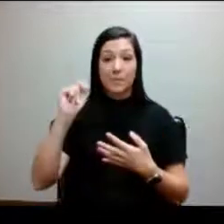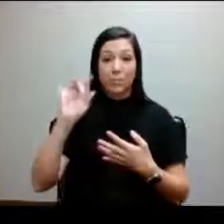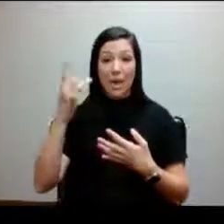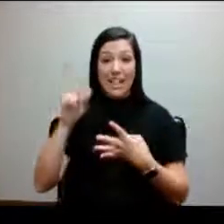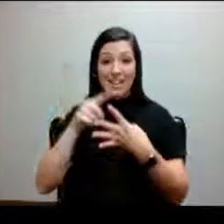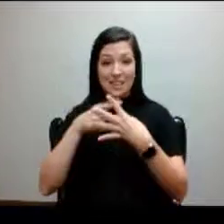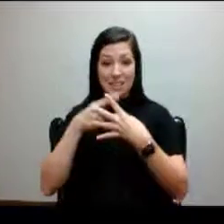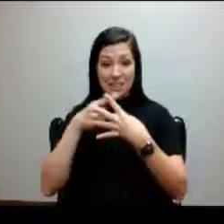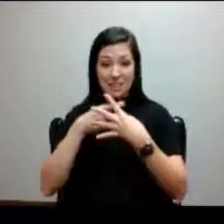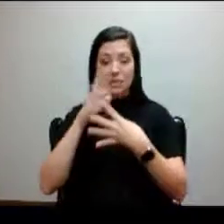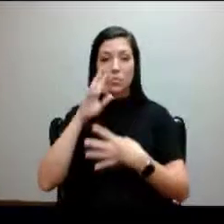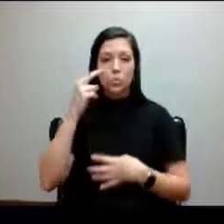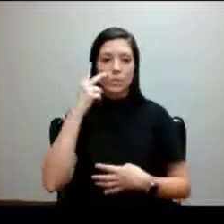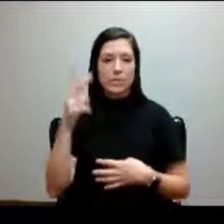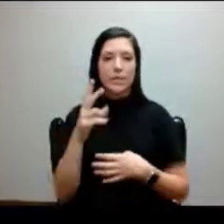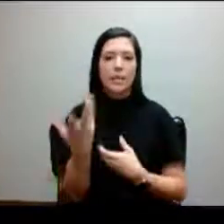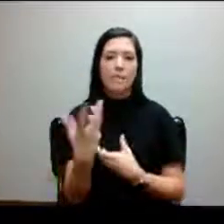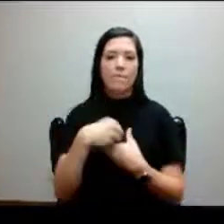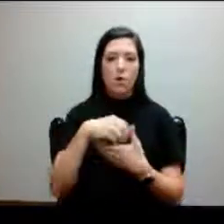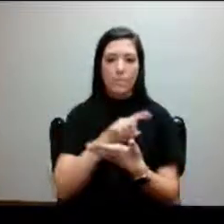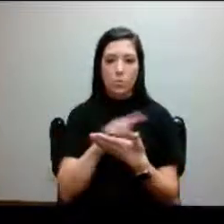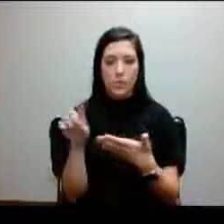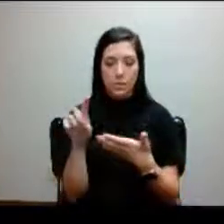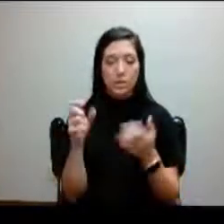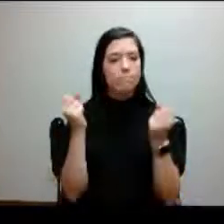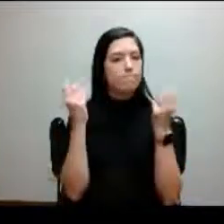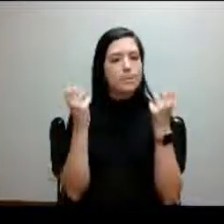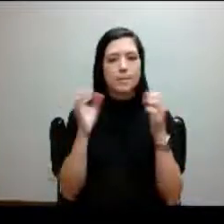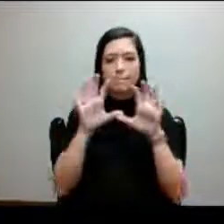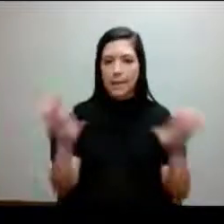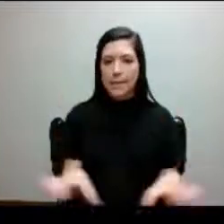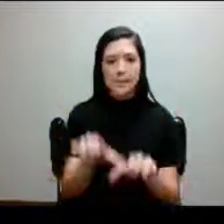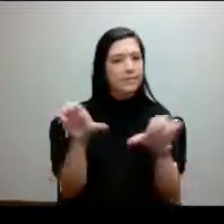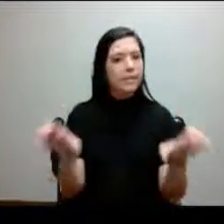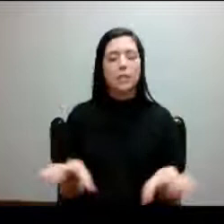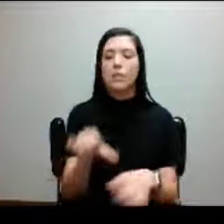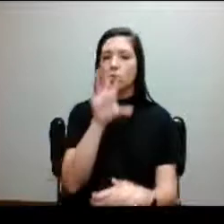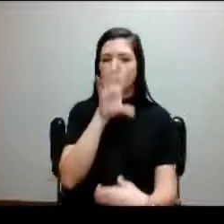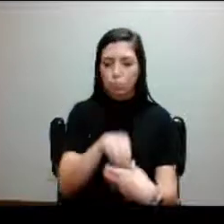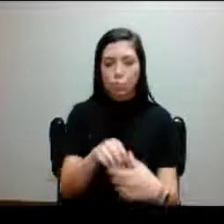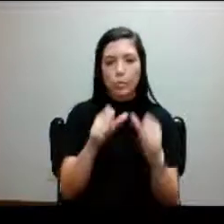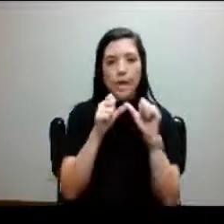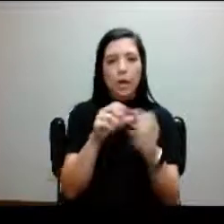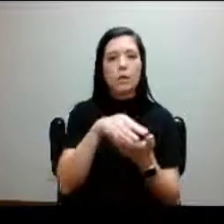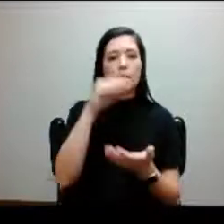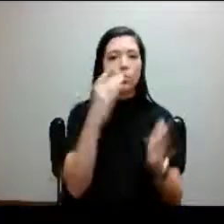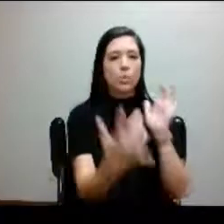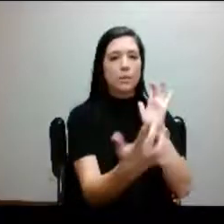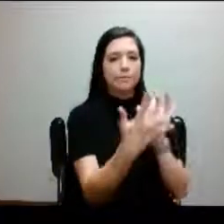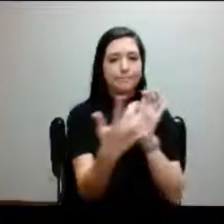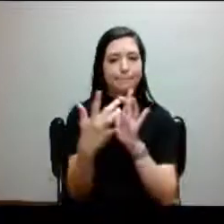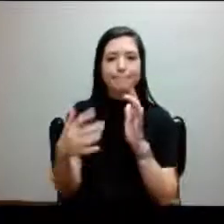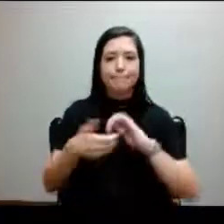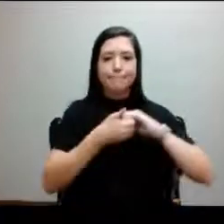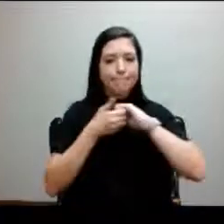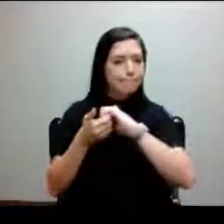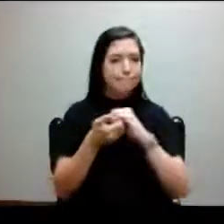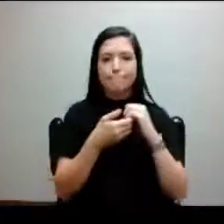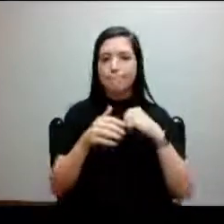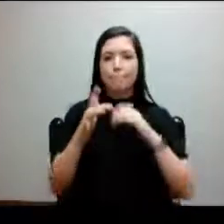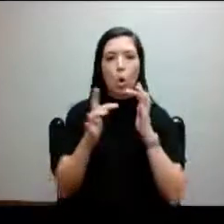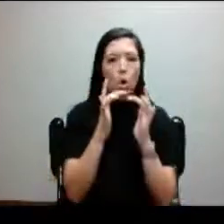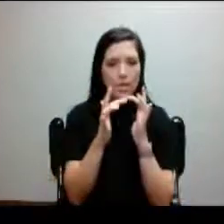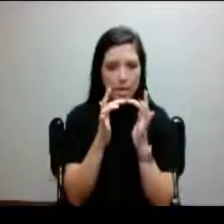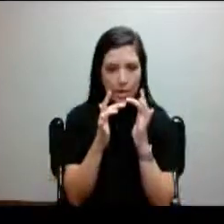you're going to see an involvement week. And so a lot of activities to keep our students connected online. And all of it will be housed out of our